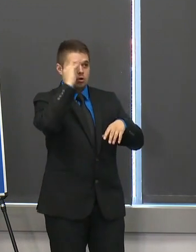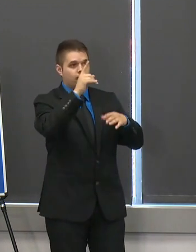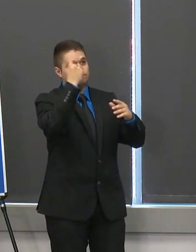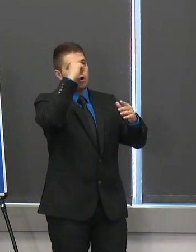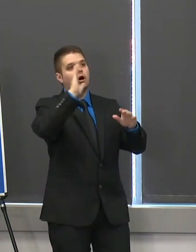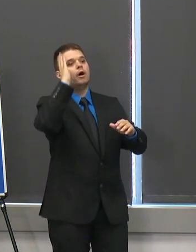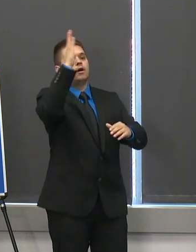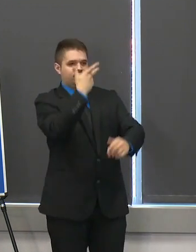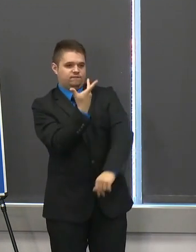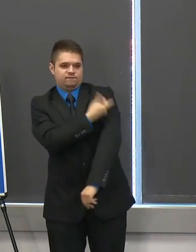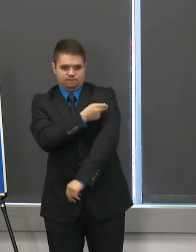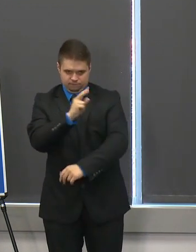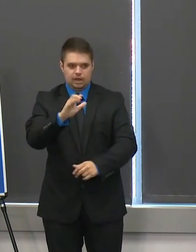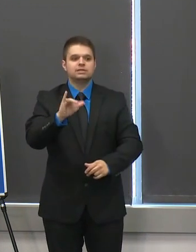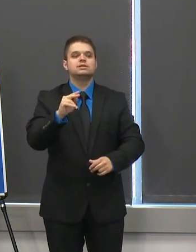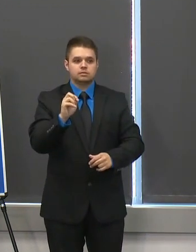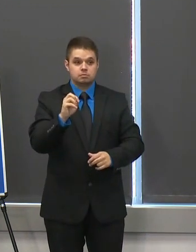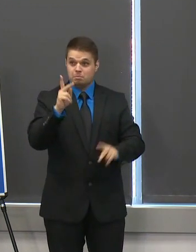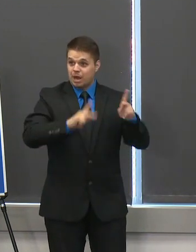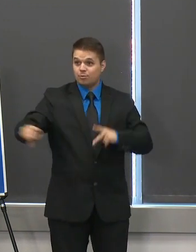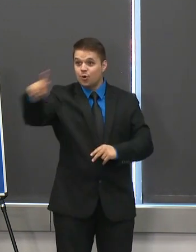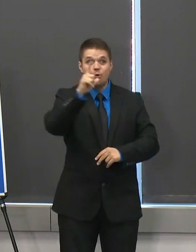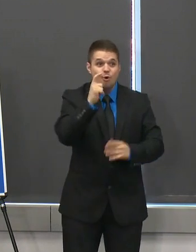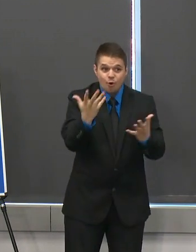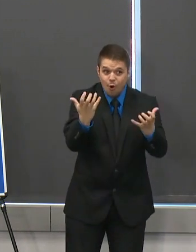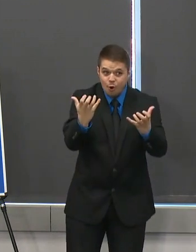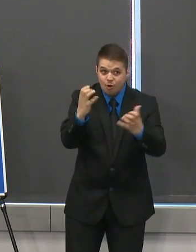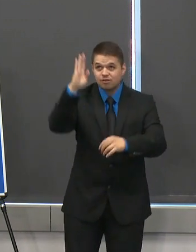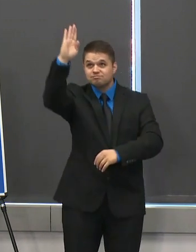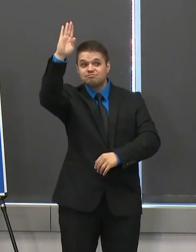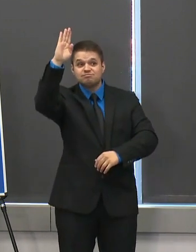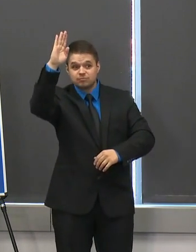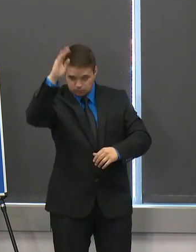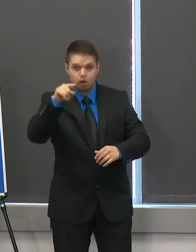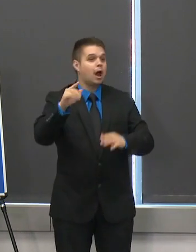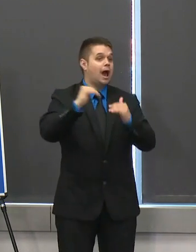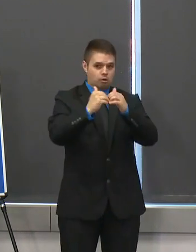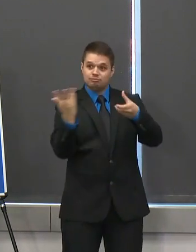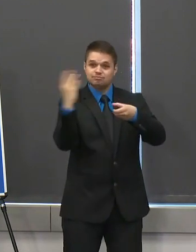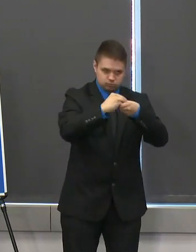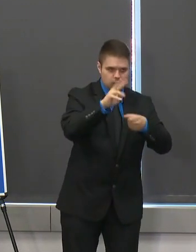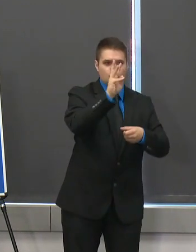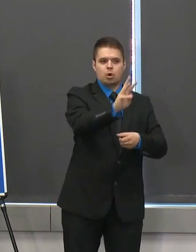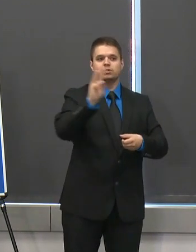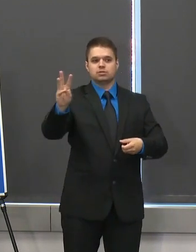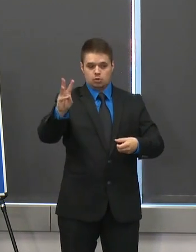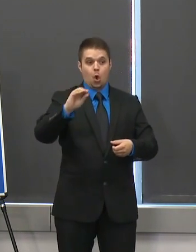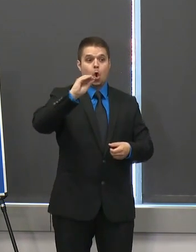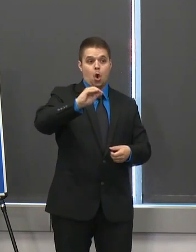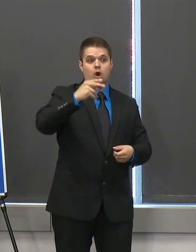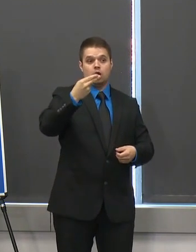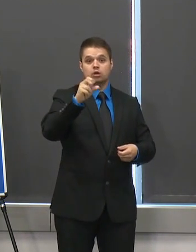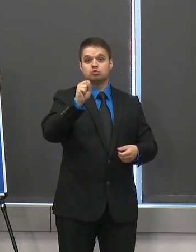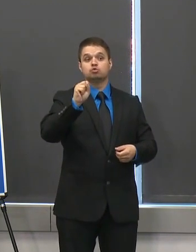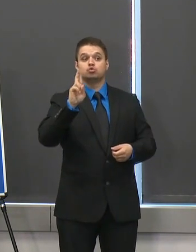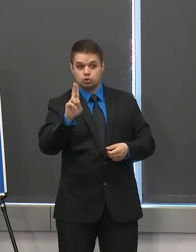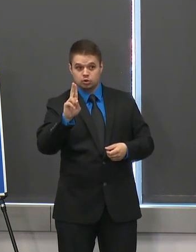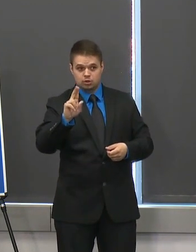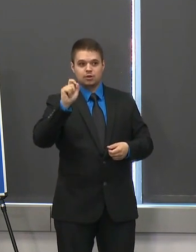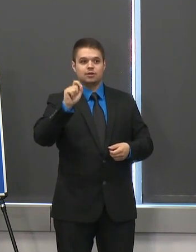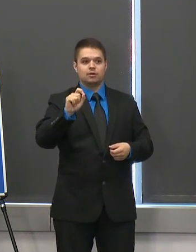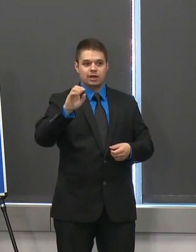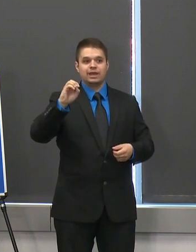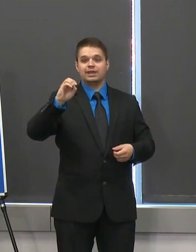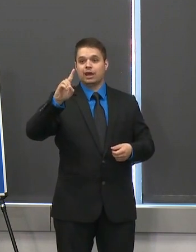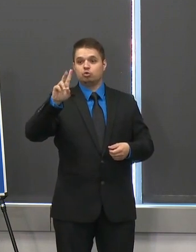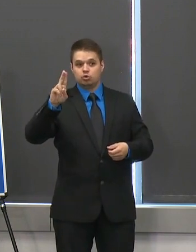interested we have more information about the study available on our website that's ohsu.edu forward